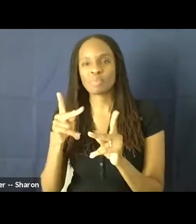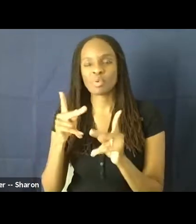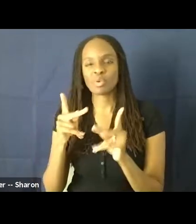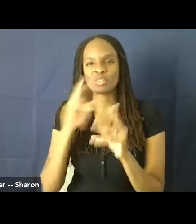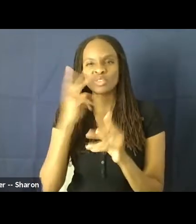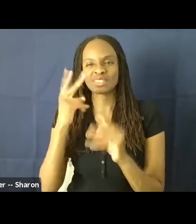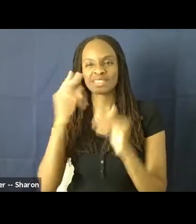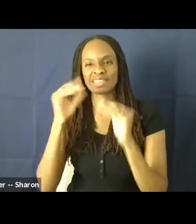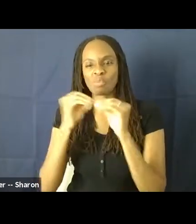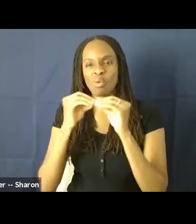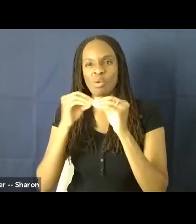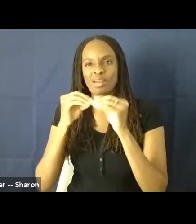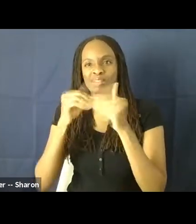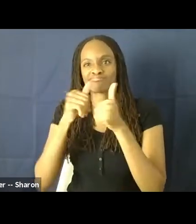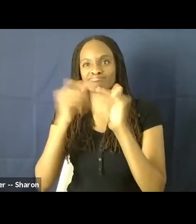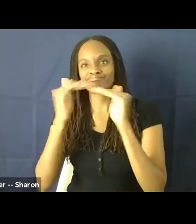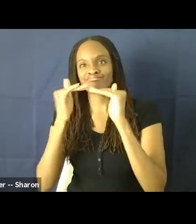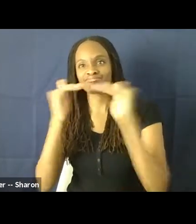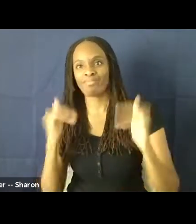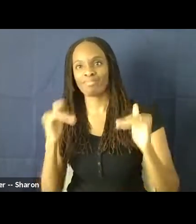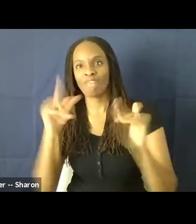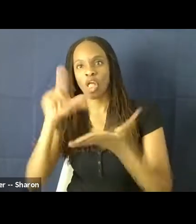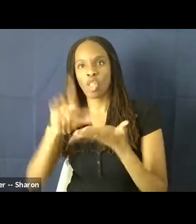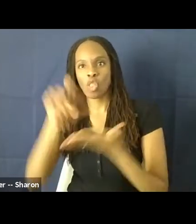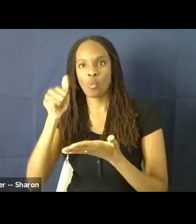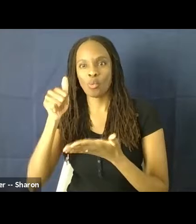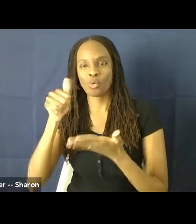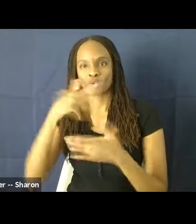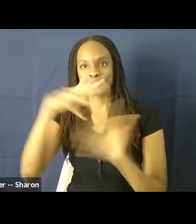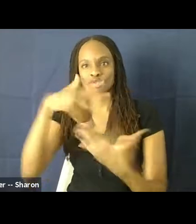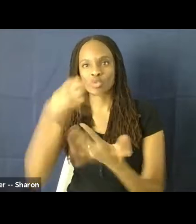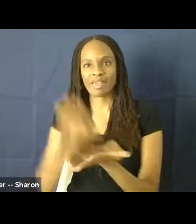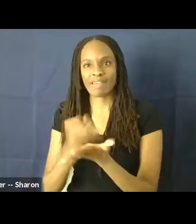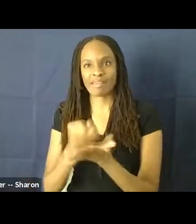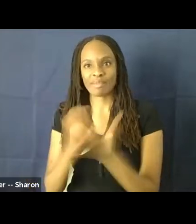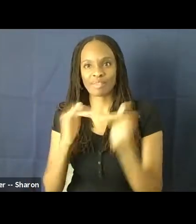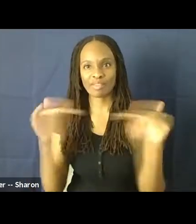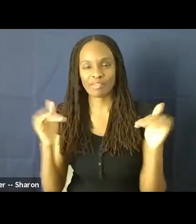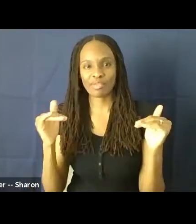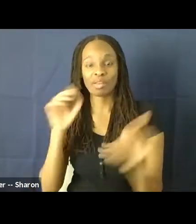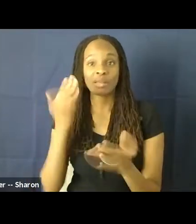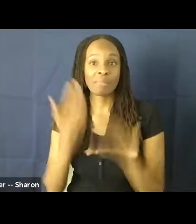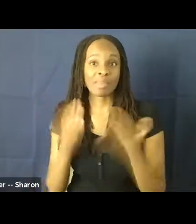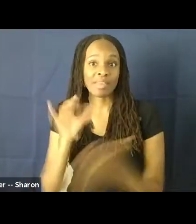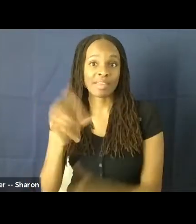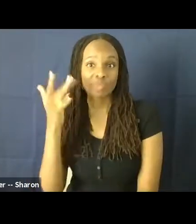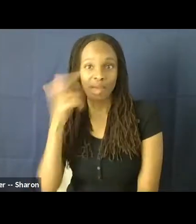status. So this could be the reason why we see this and this might be a controlling image.